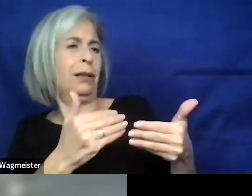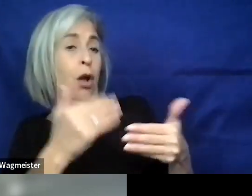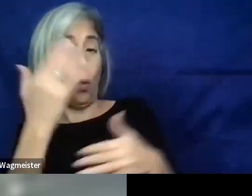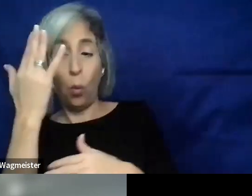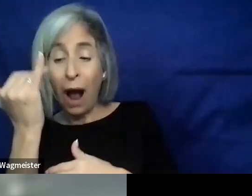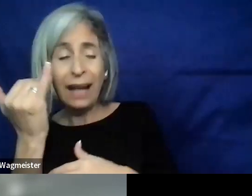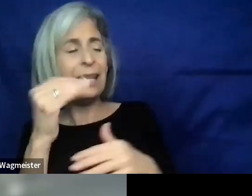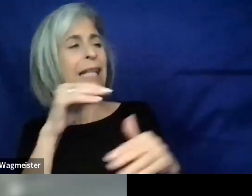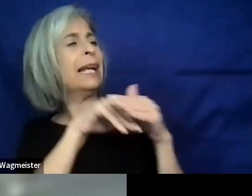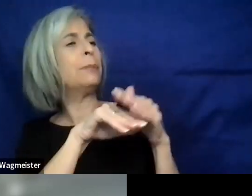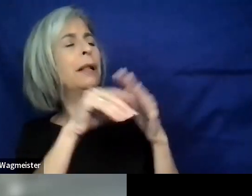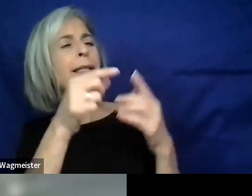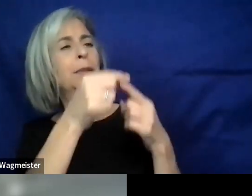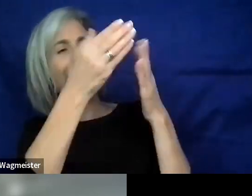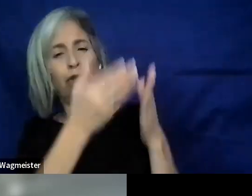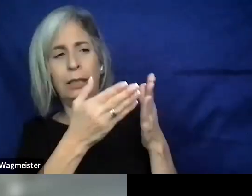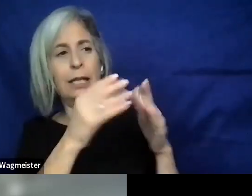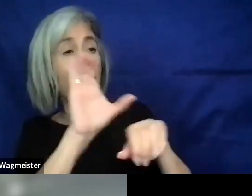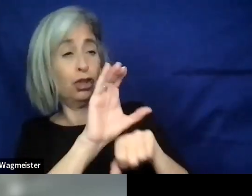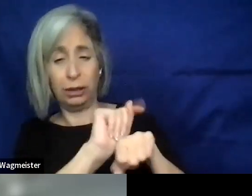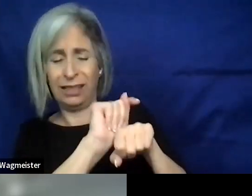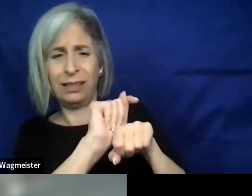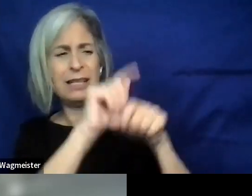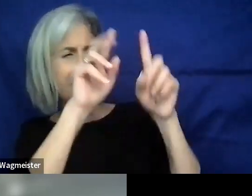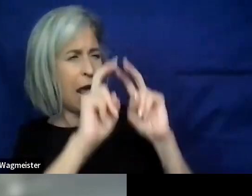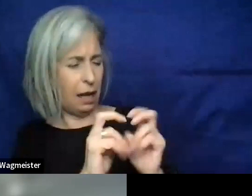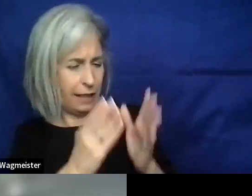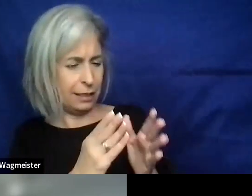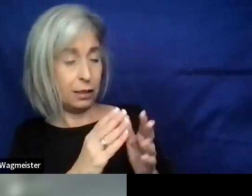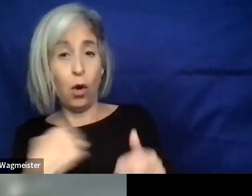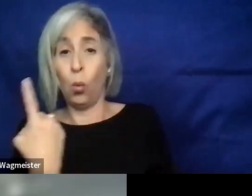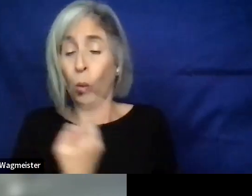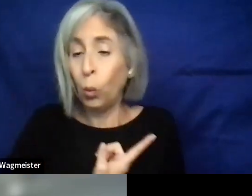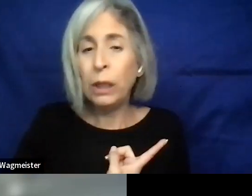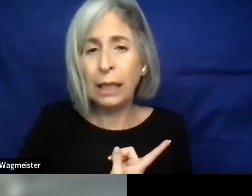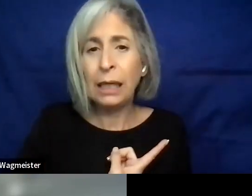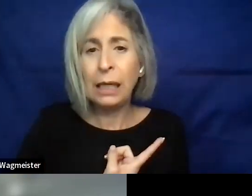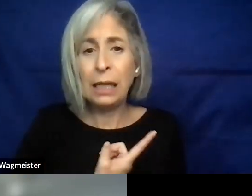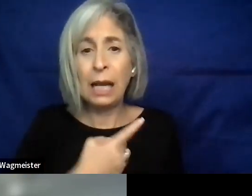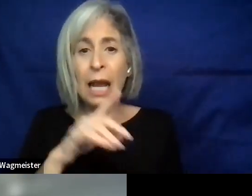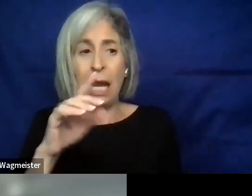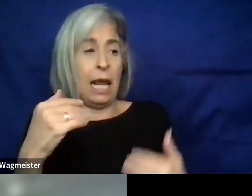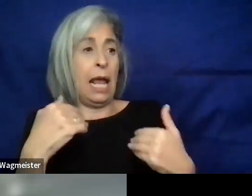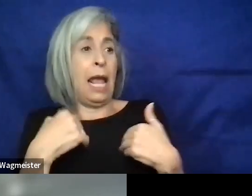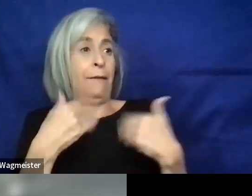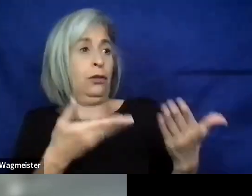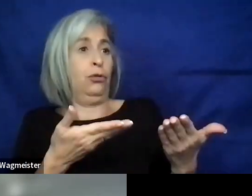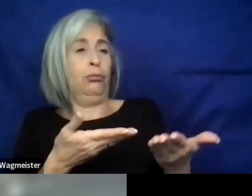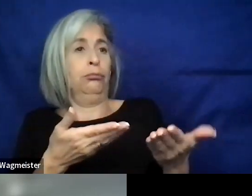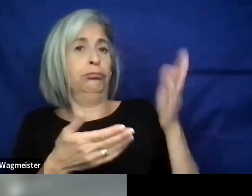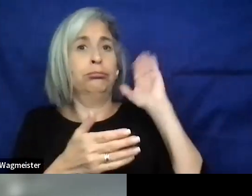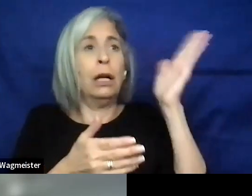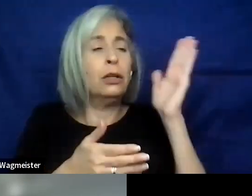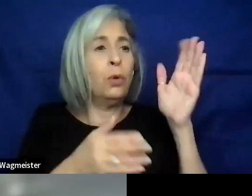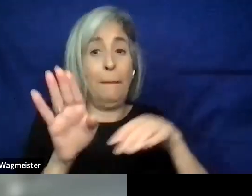accessibility specialists and consultants and analysts, we have to be able to talk one day to a product team, one day to a